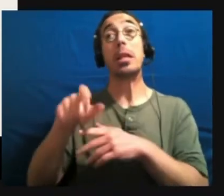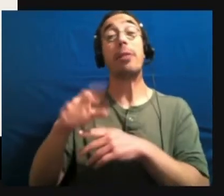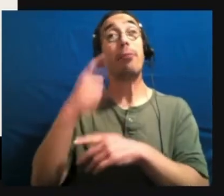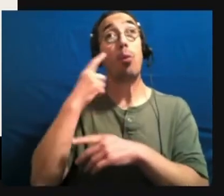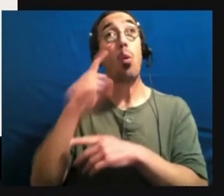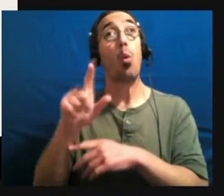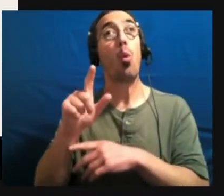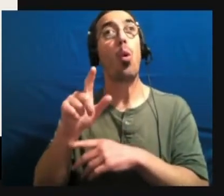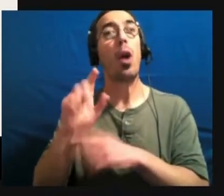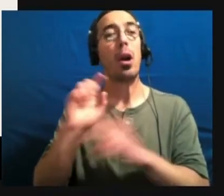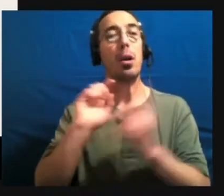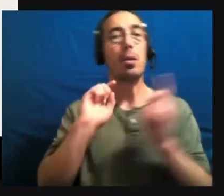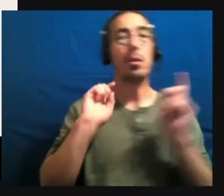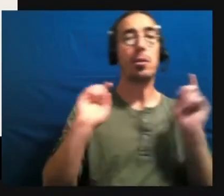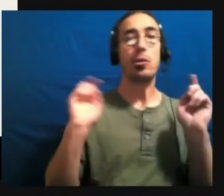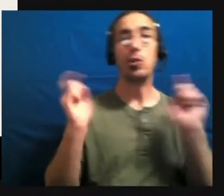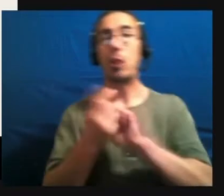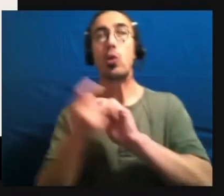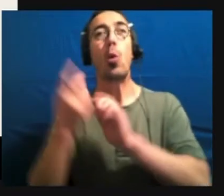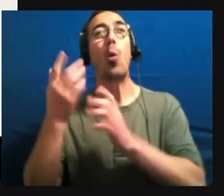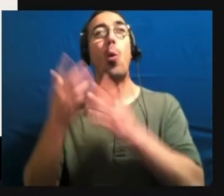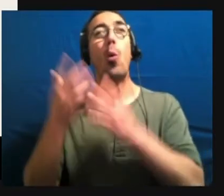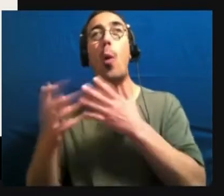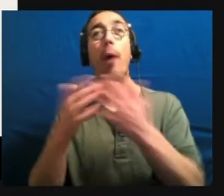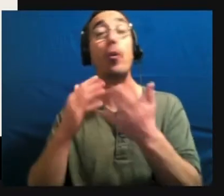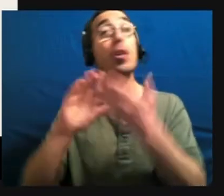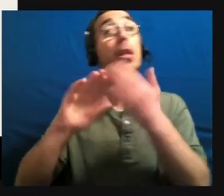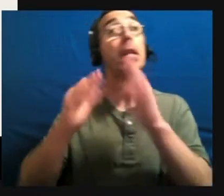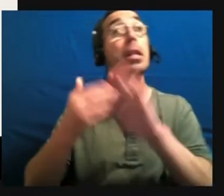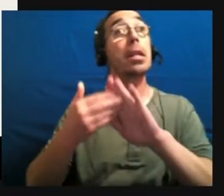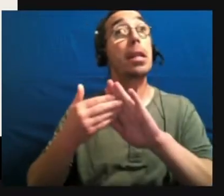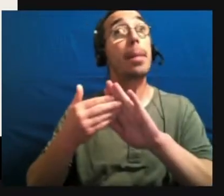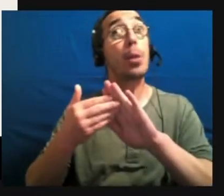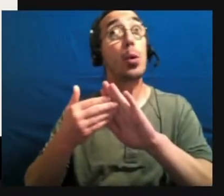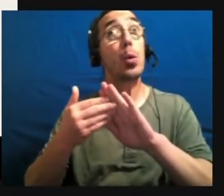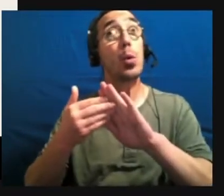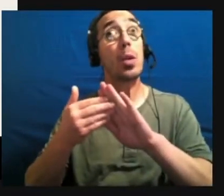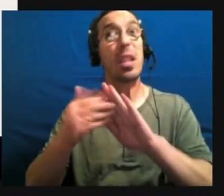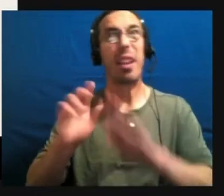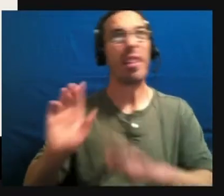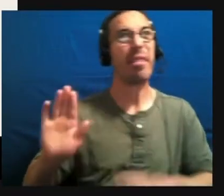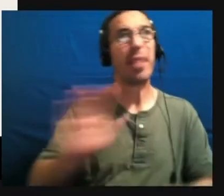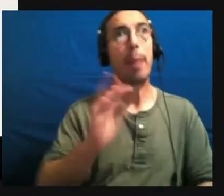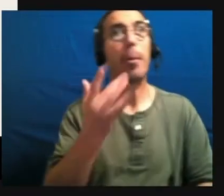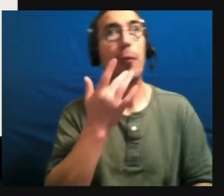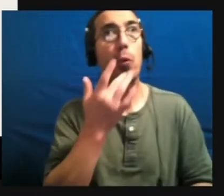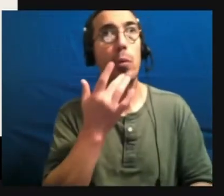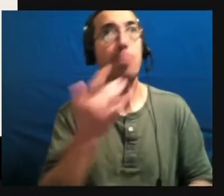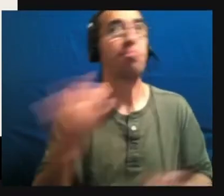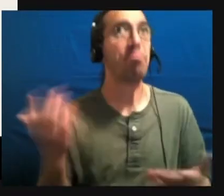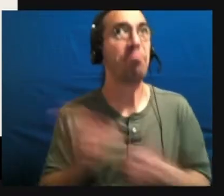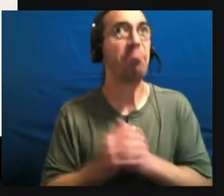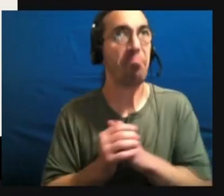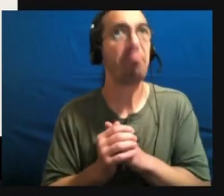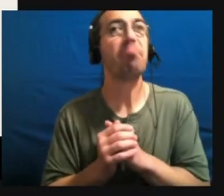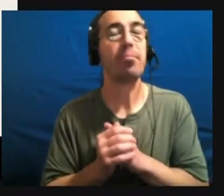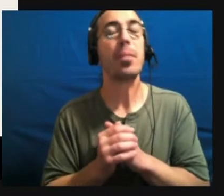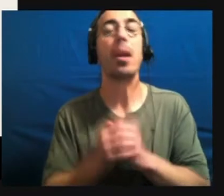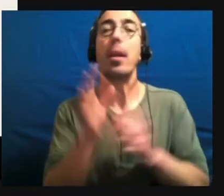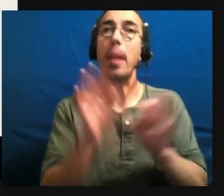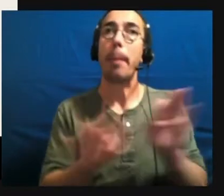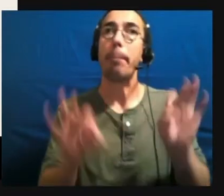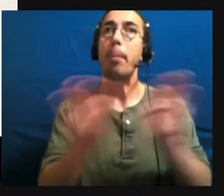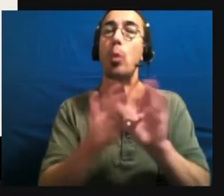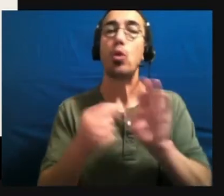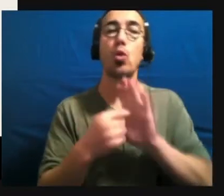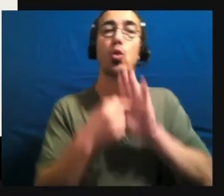shifting to whatever the community in question prefers. So the best thing to do is to show the